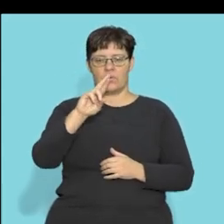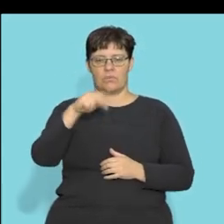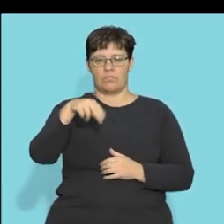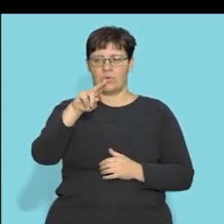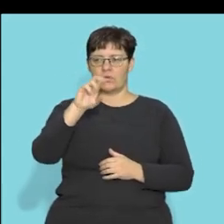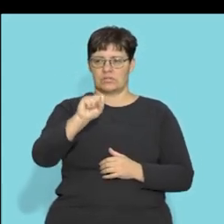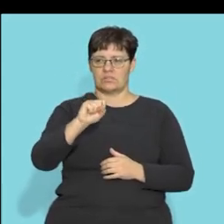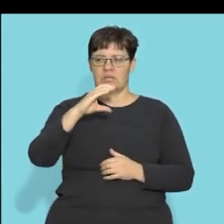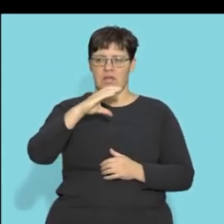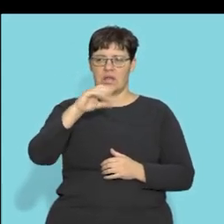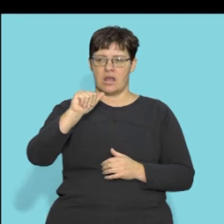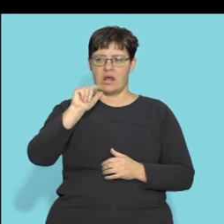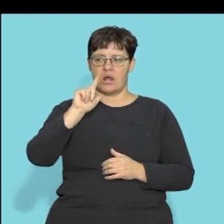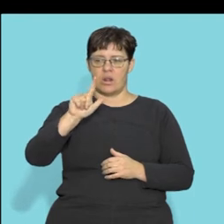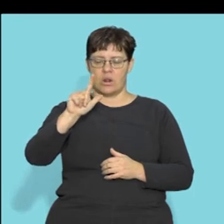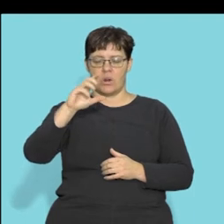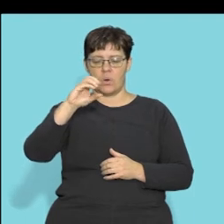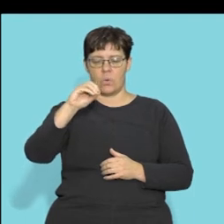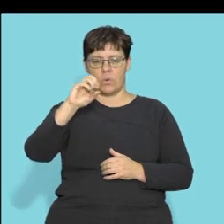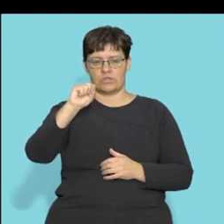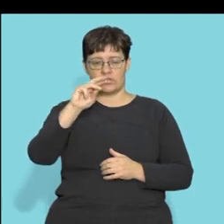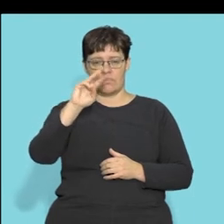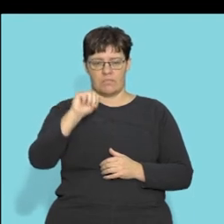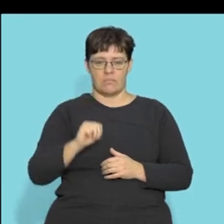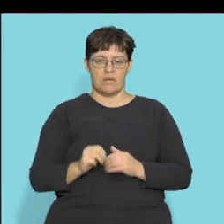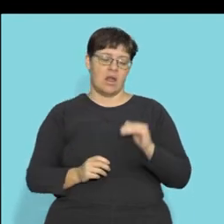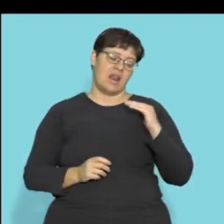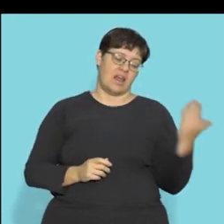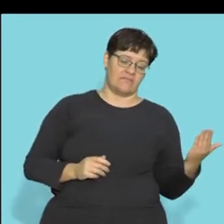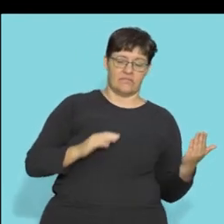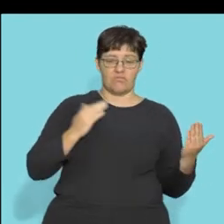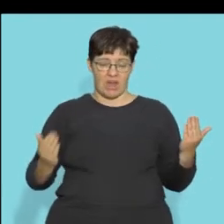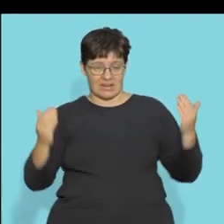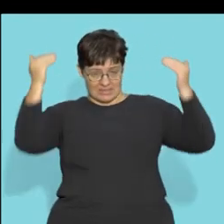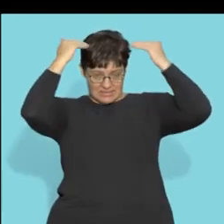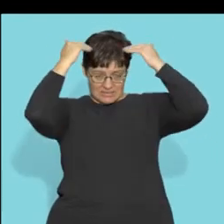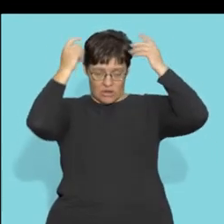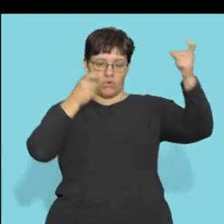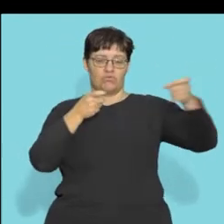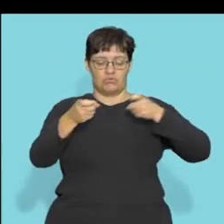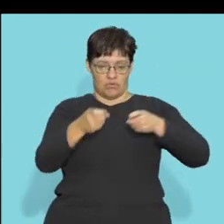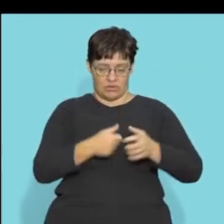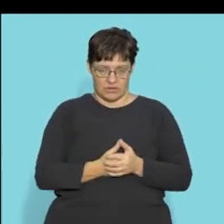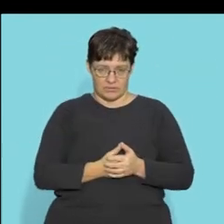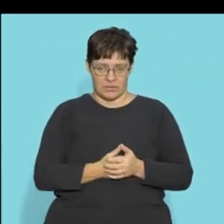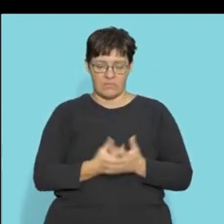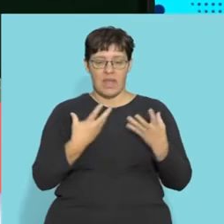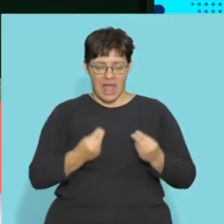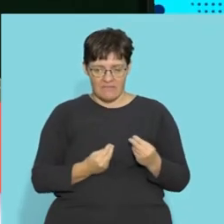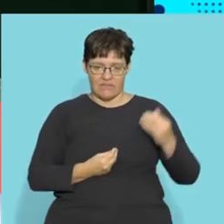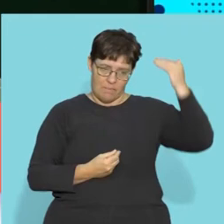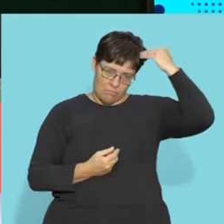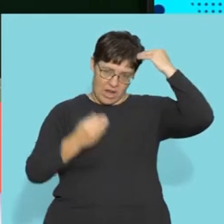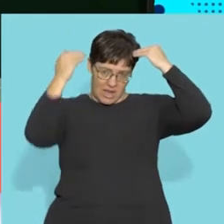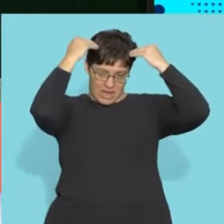corpus callusum like i said that one connects the left and right hemispheres of the brain so you have a